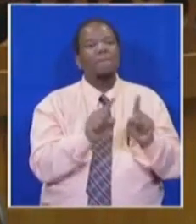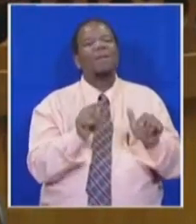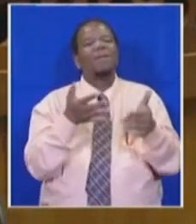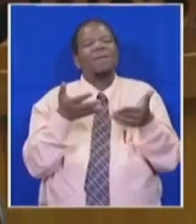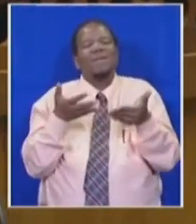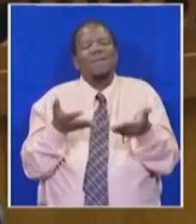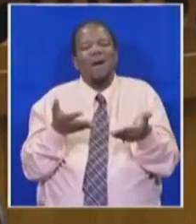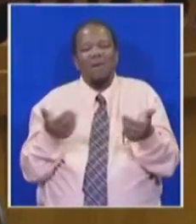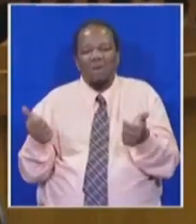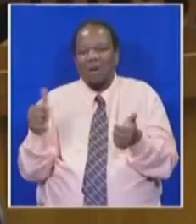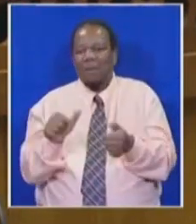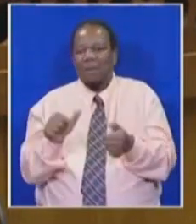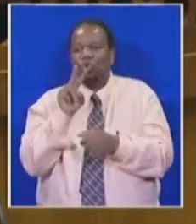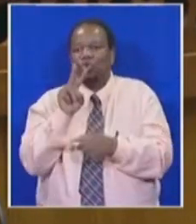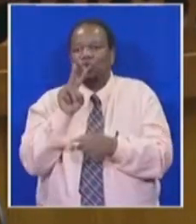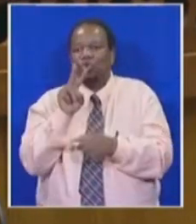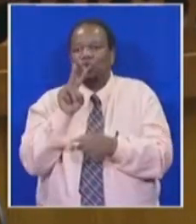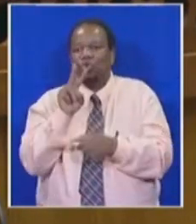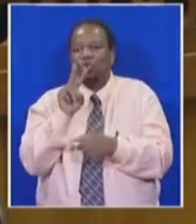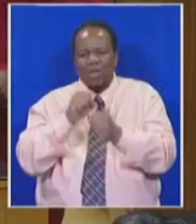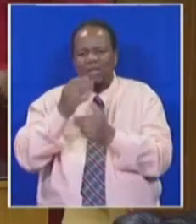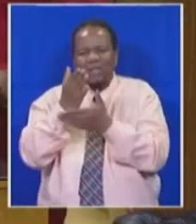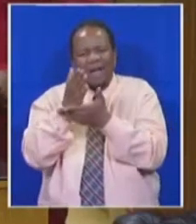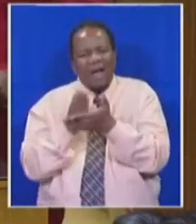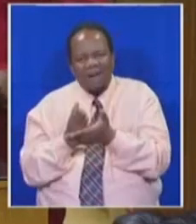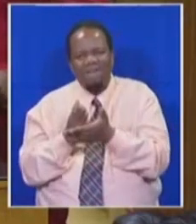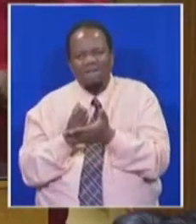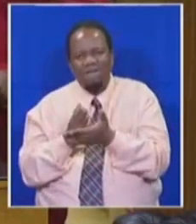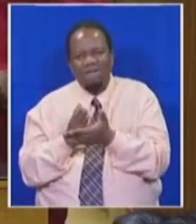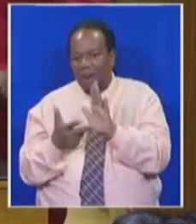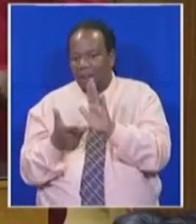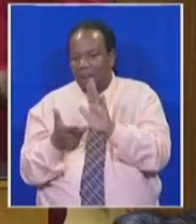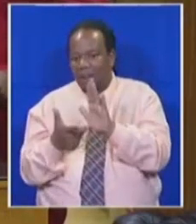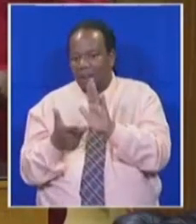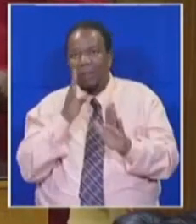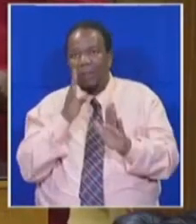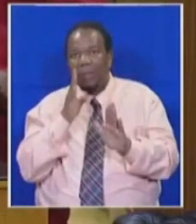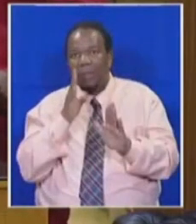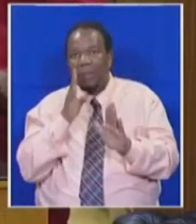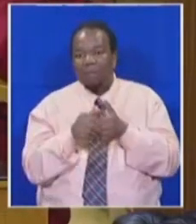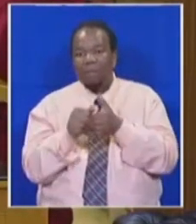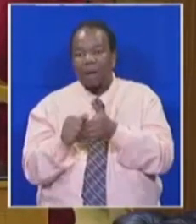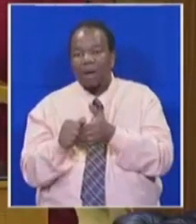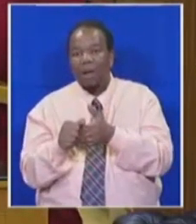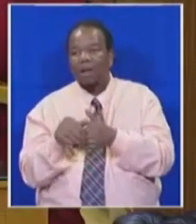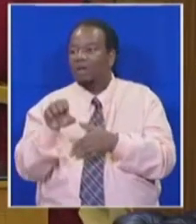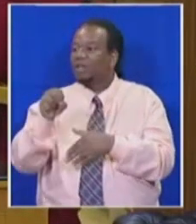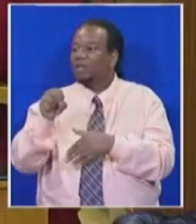Act and we've waited for two and a half years without proper legislation. That guy's the mineral sector. Honourable,